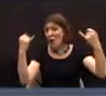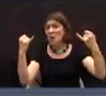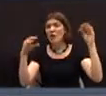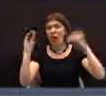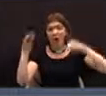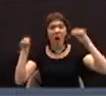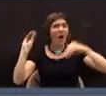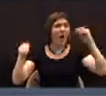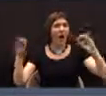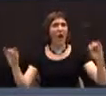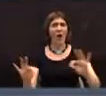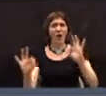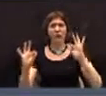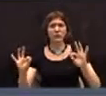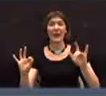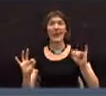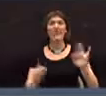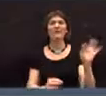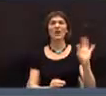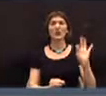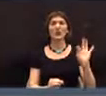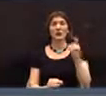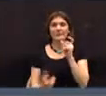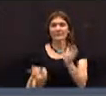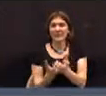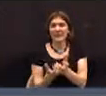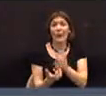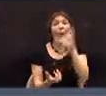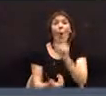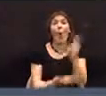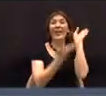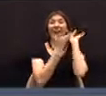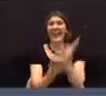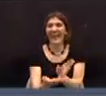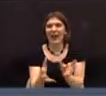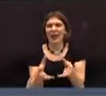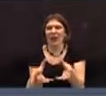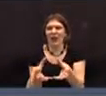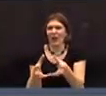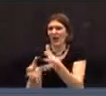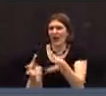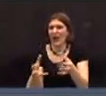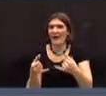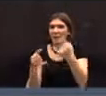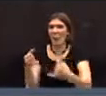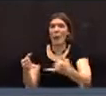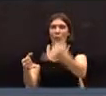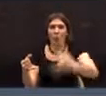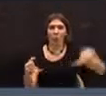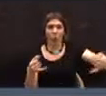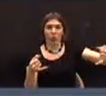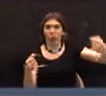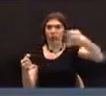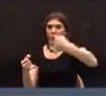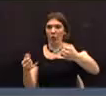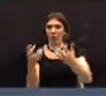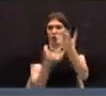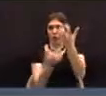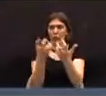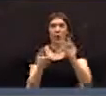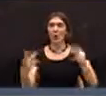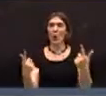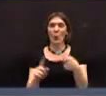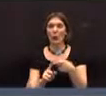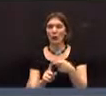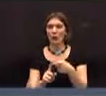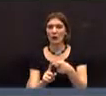And, um, if the, if the furniture doesn't fit, if you bring in the old furniture, then you've got extension cords all over the place. You've got things that don't fit. Um,